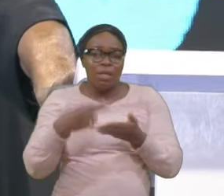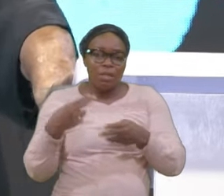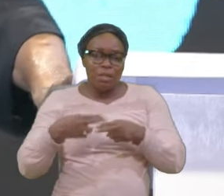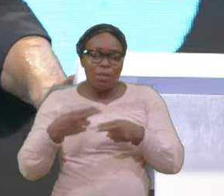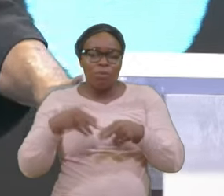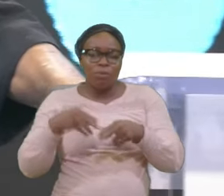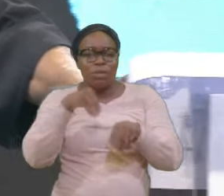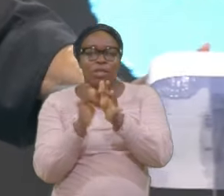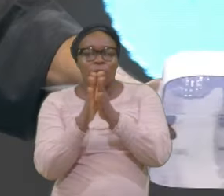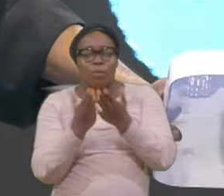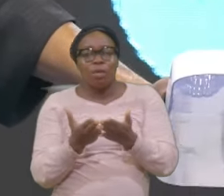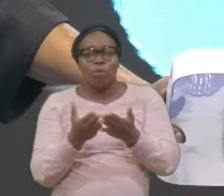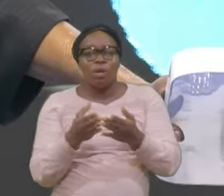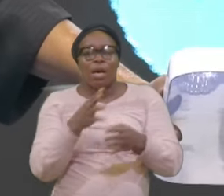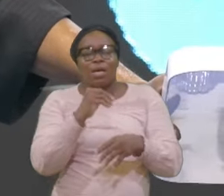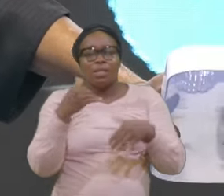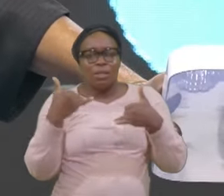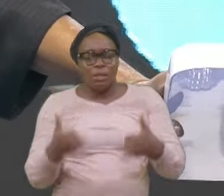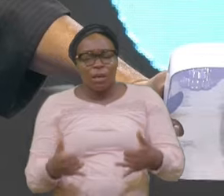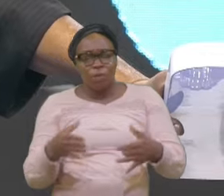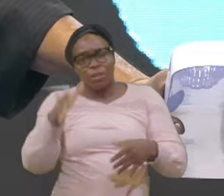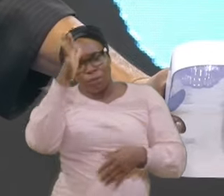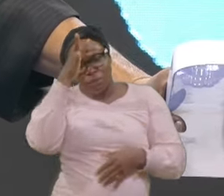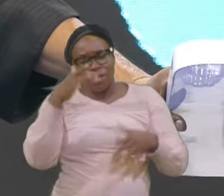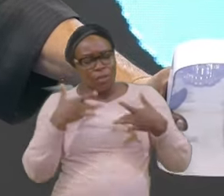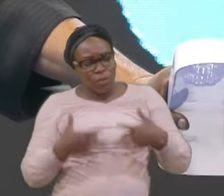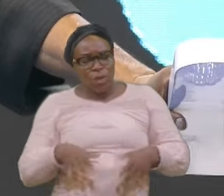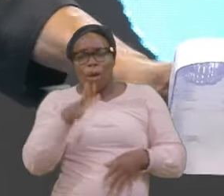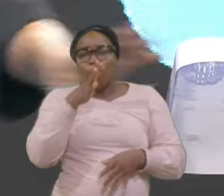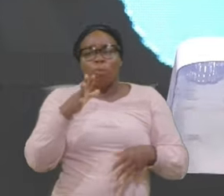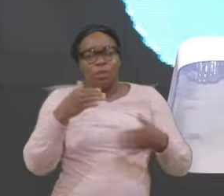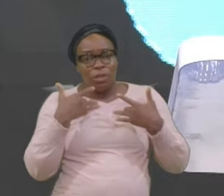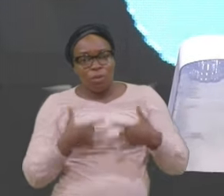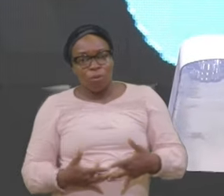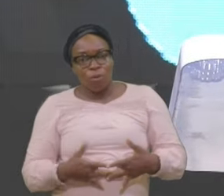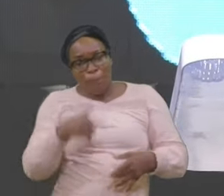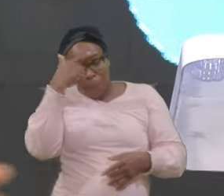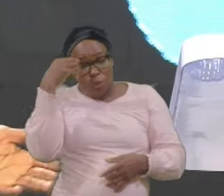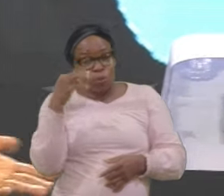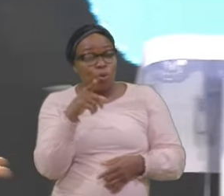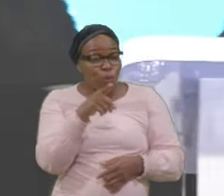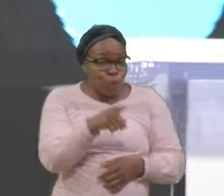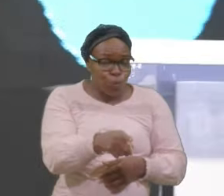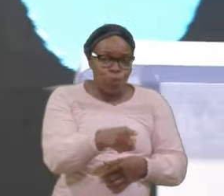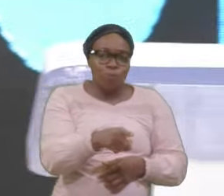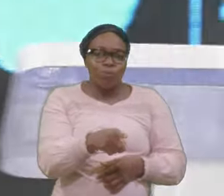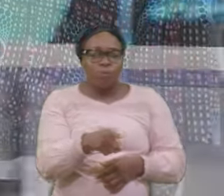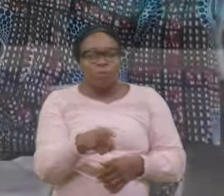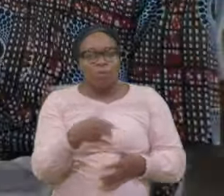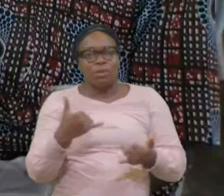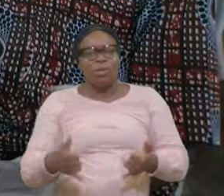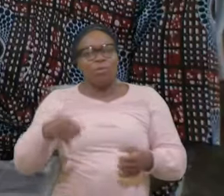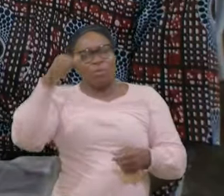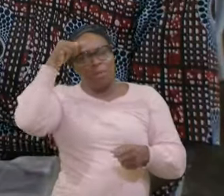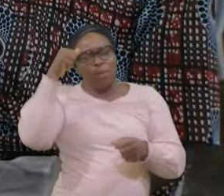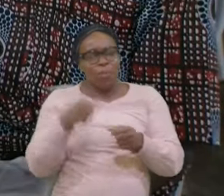giving up It was the girl That who caught The promise of God And said Mommy Don't you remember This Don't you